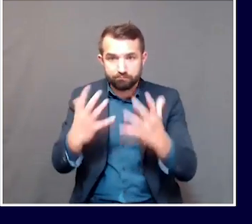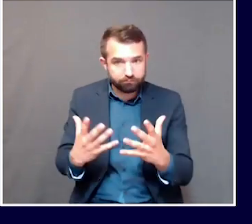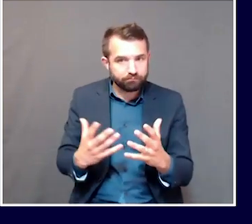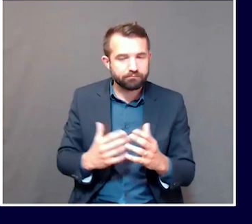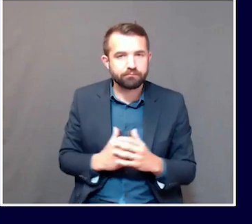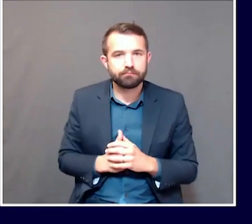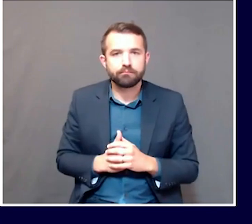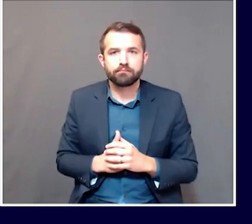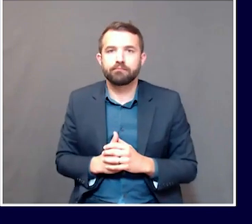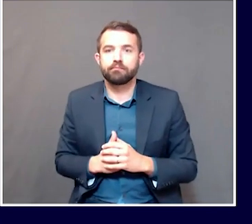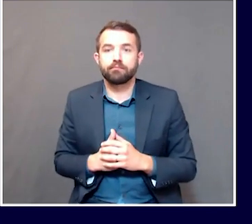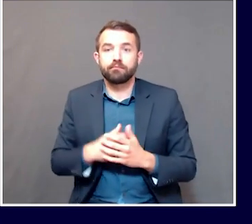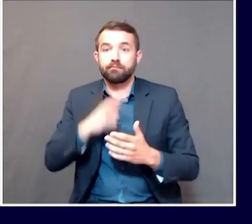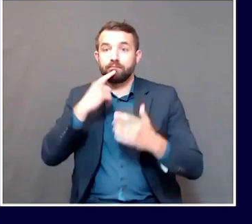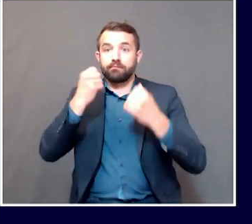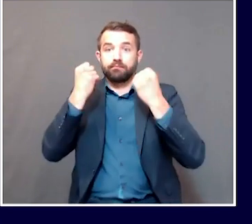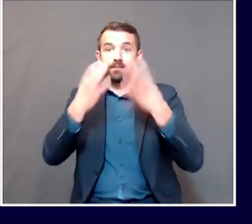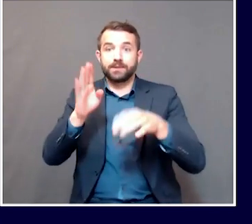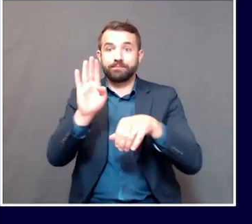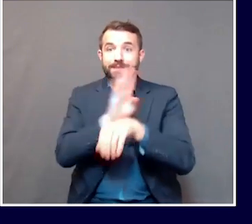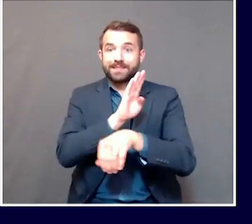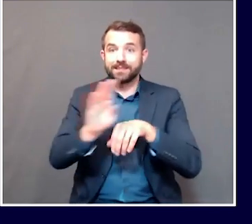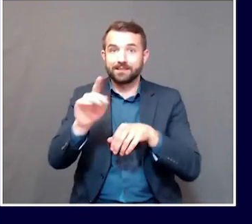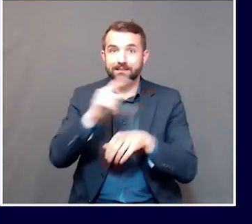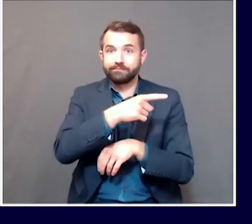economic moves in various parts of the state.